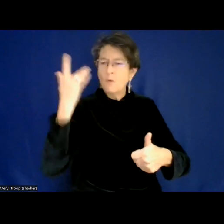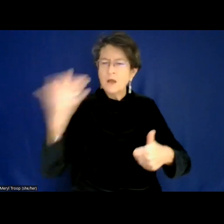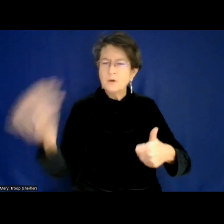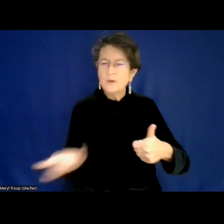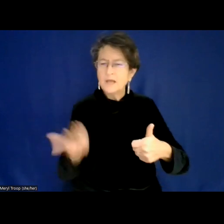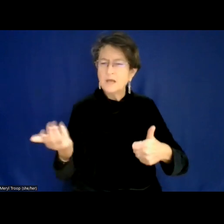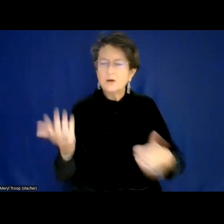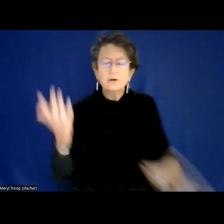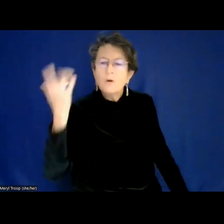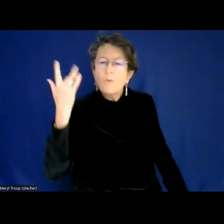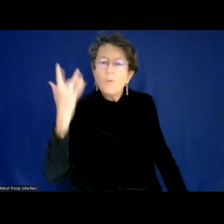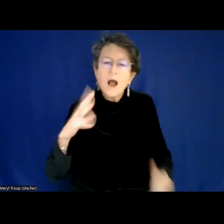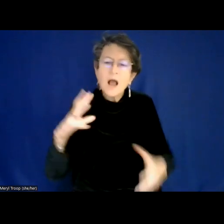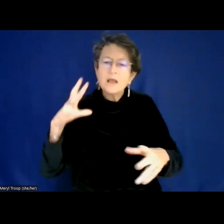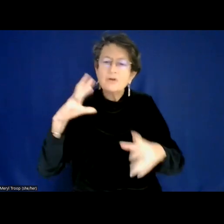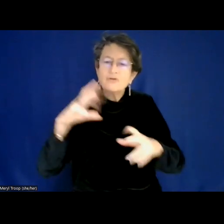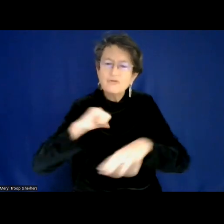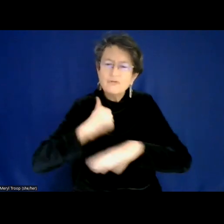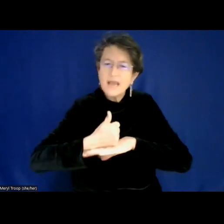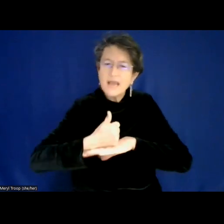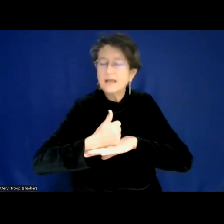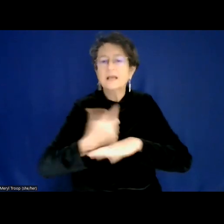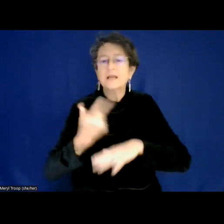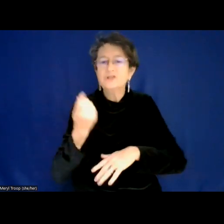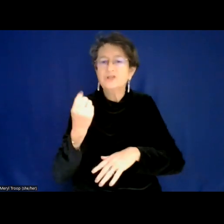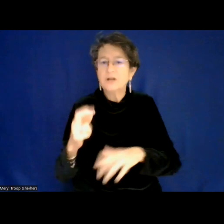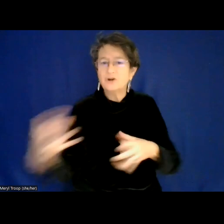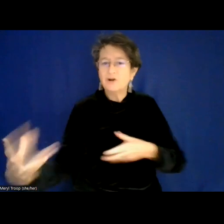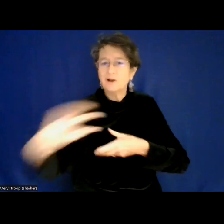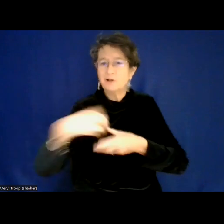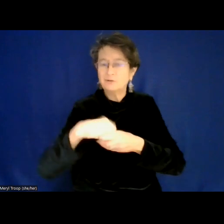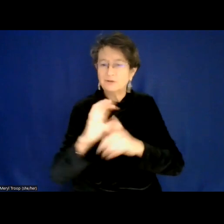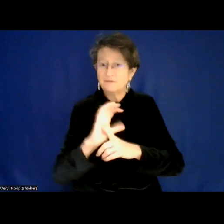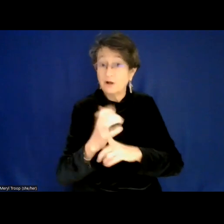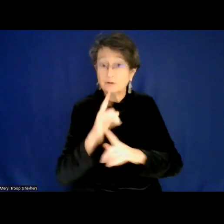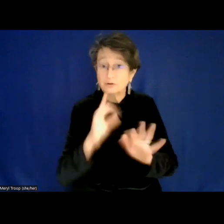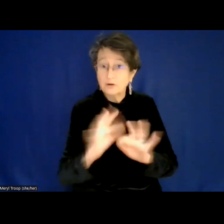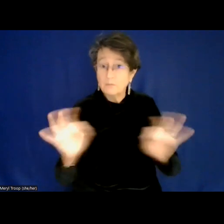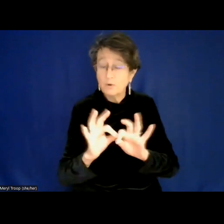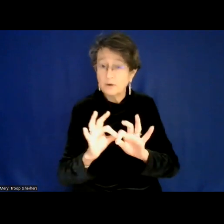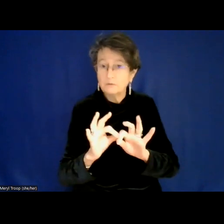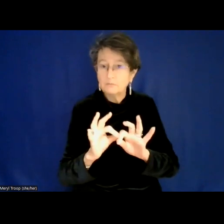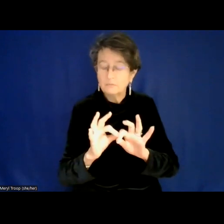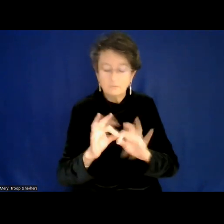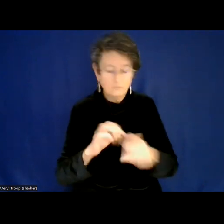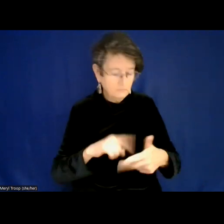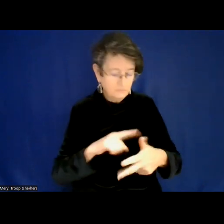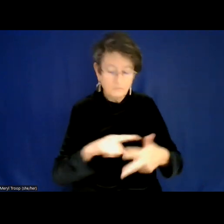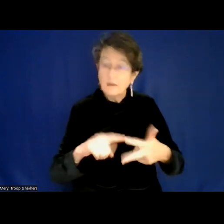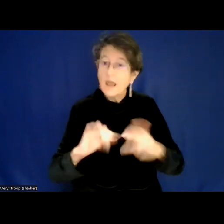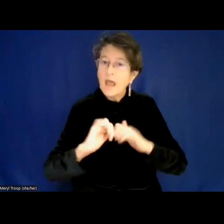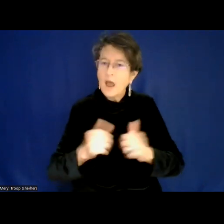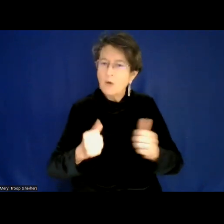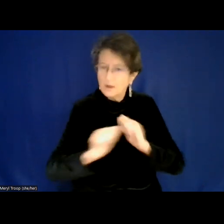a gender-inclusive culture so important? Why did we do this event today? How can all of us support the non-binary people